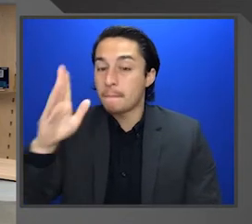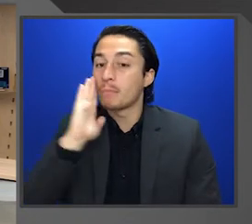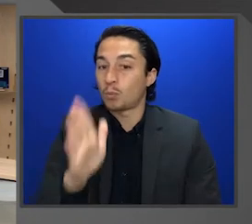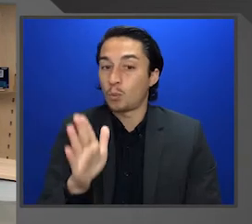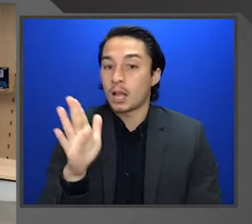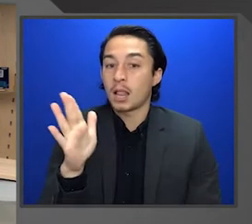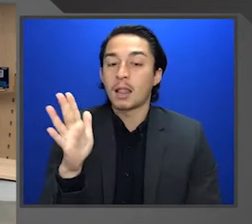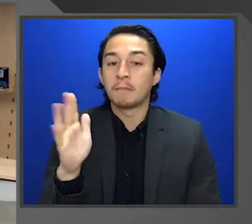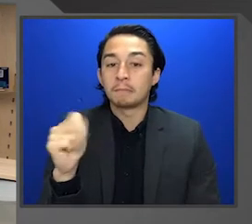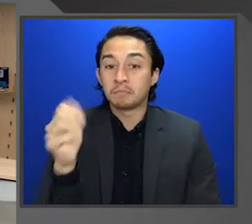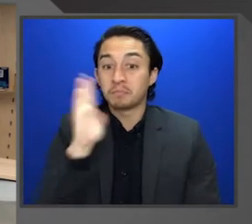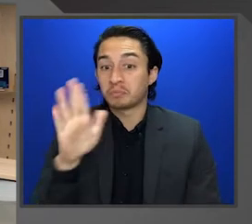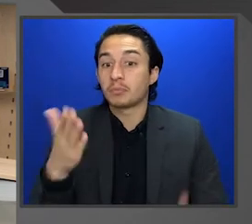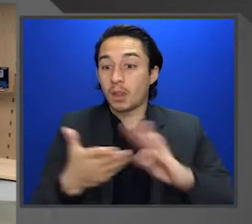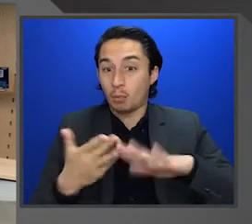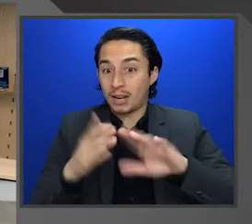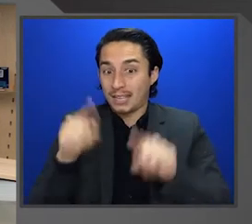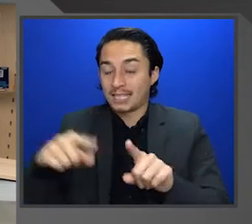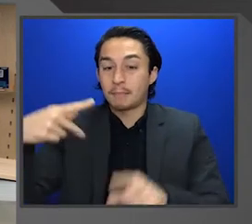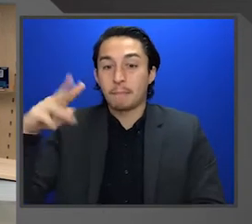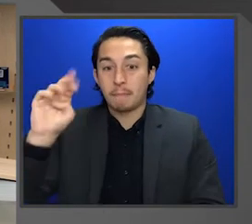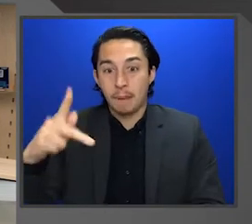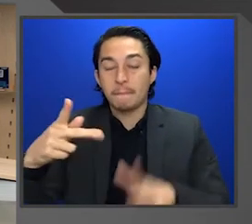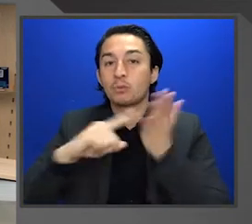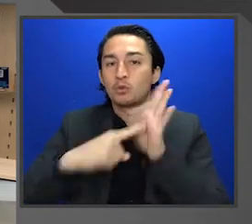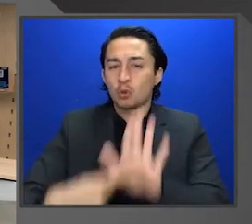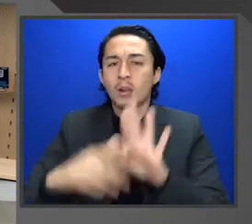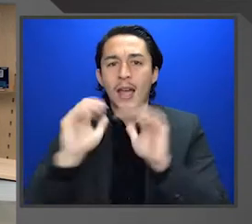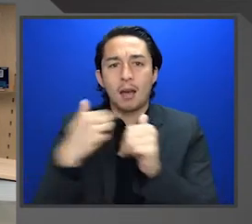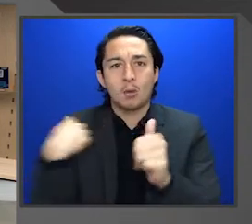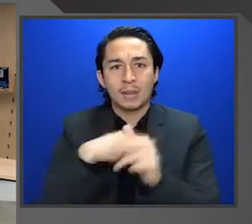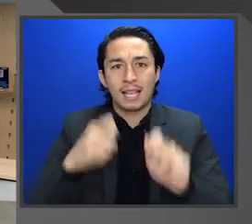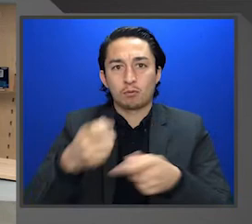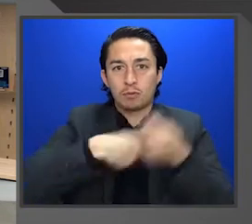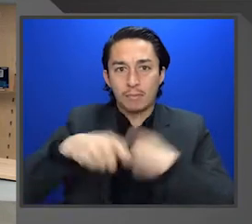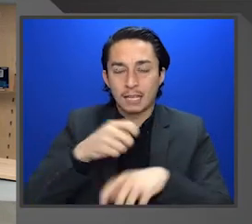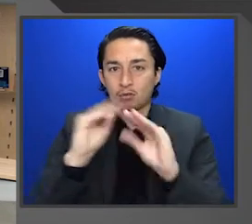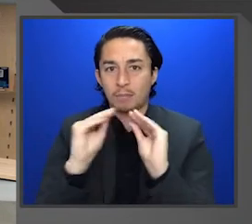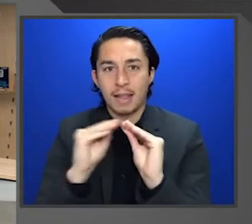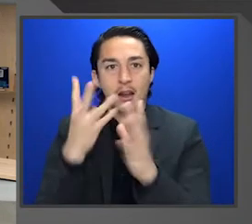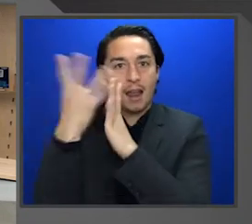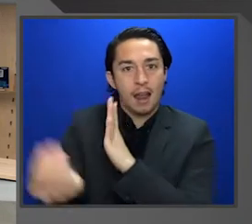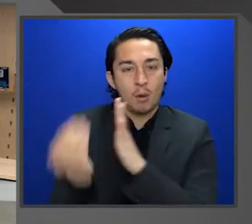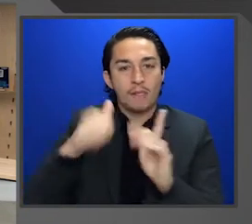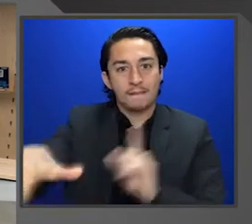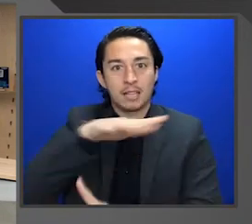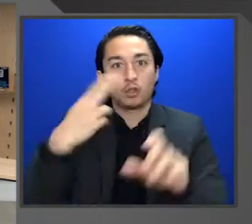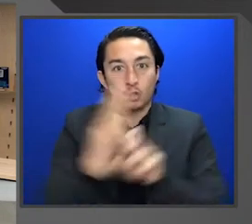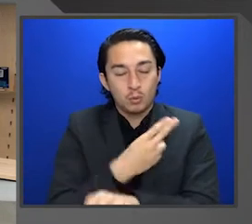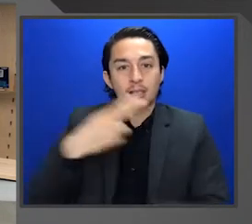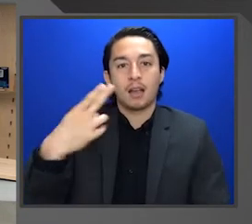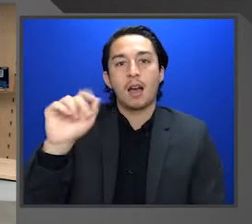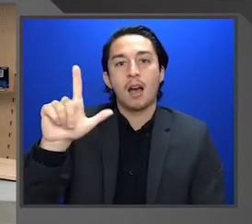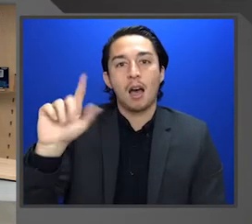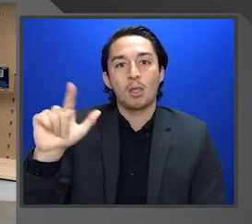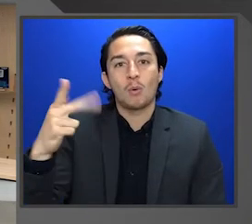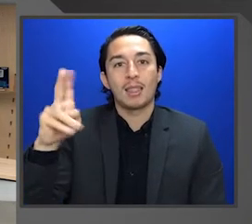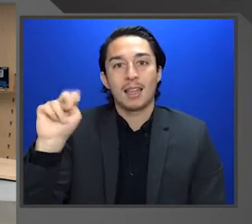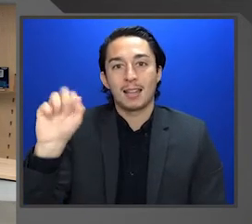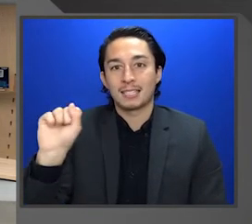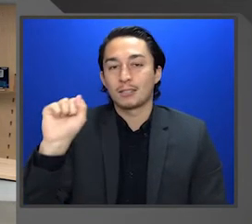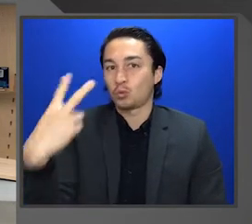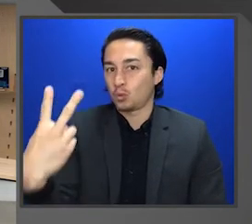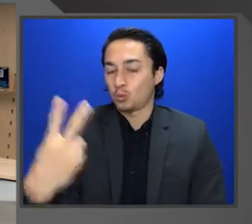be operating on this pump to showcase how we can replace and repair out in the field using the HoloLens 2.